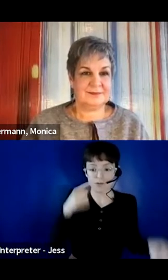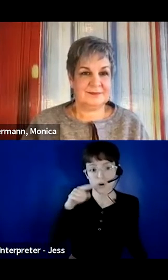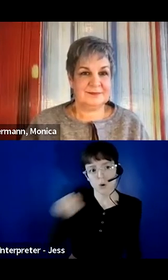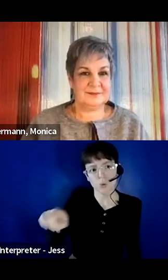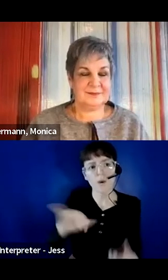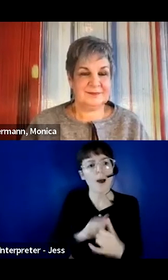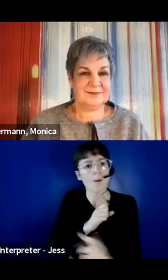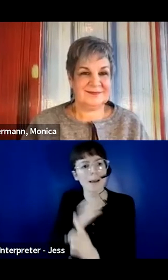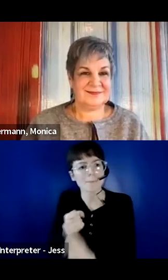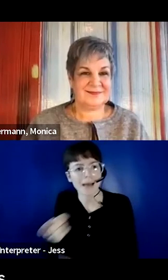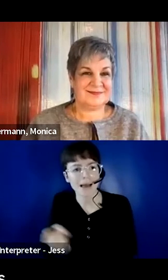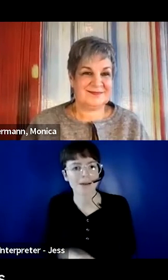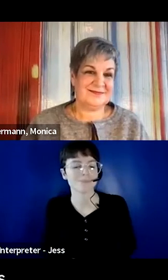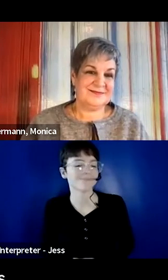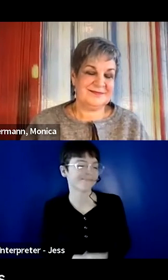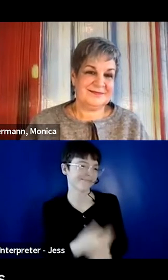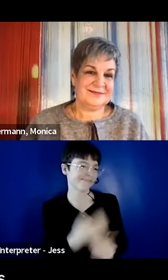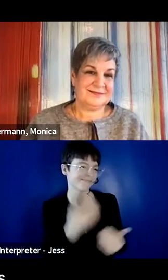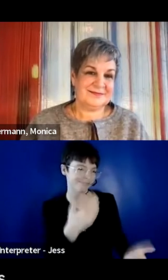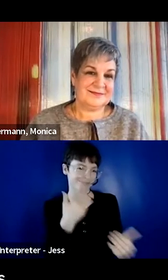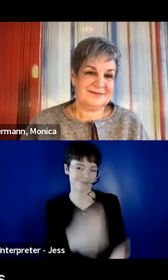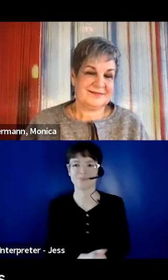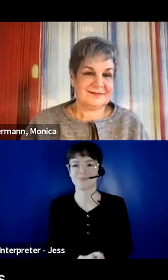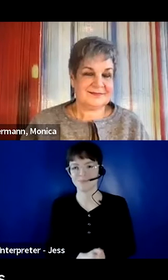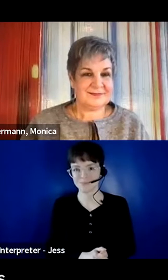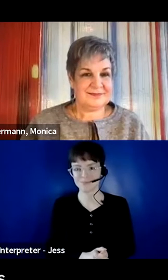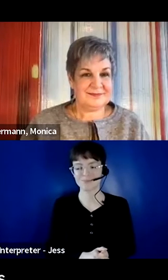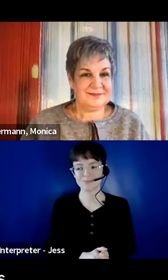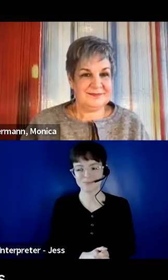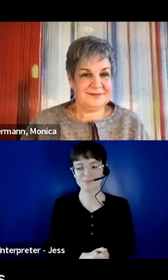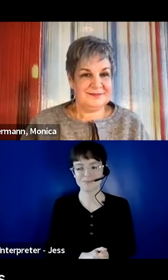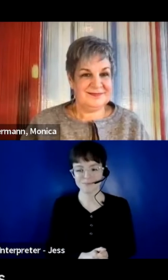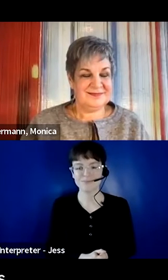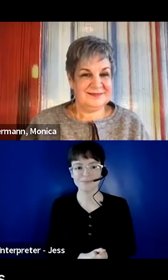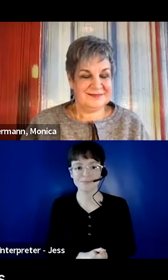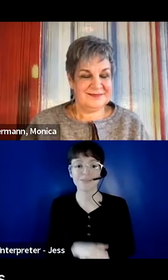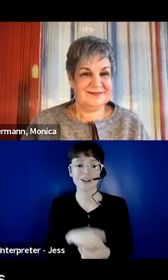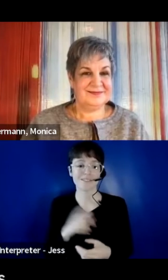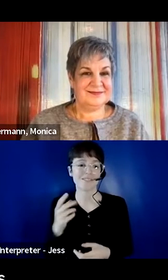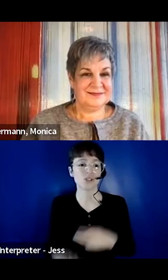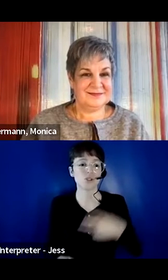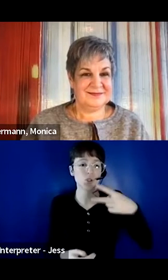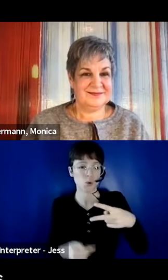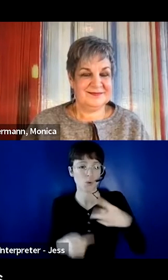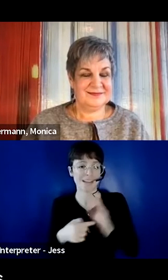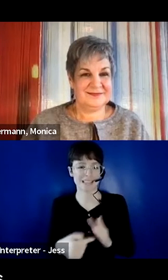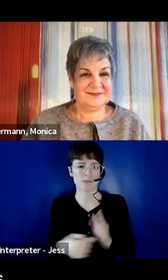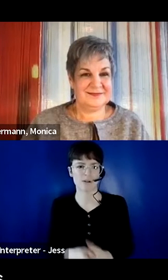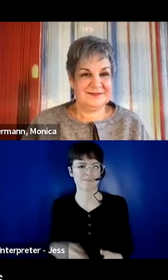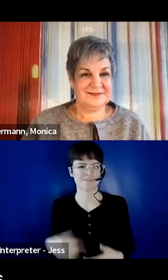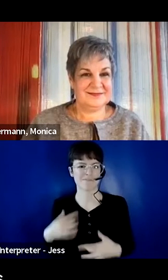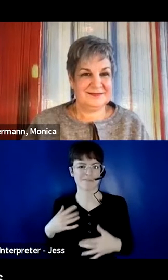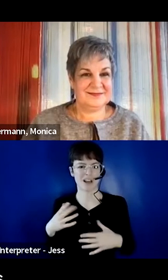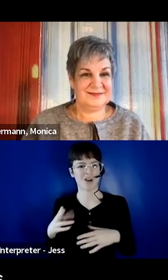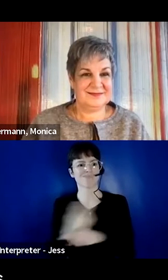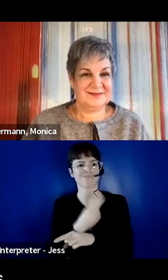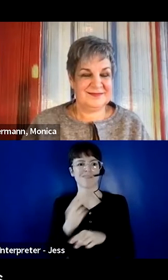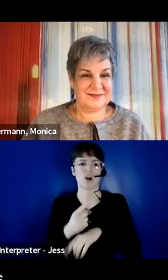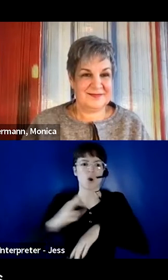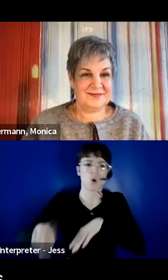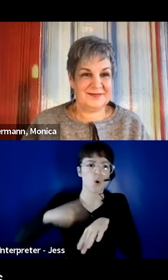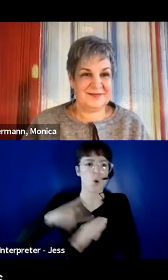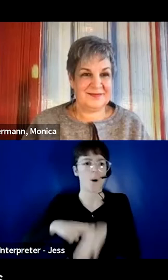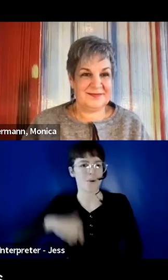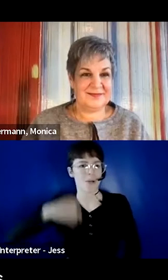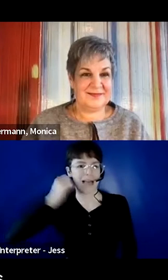Thanks, Marco. I have two really everyday examples, and I'm going to use them because they're everyday examples.